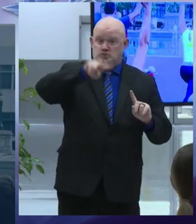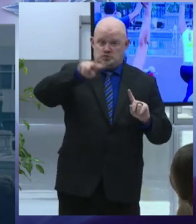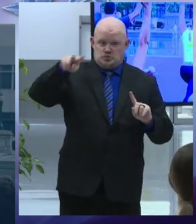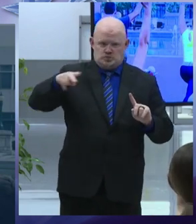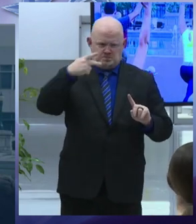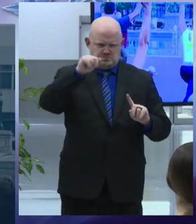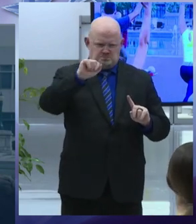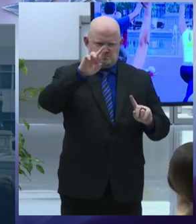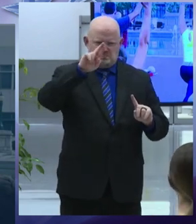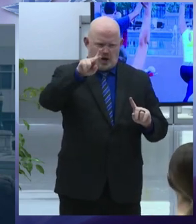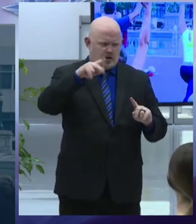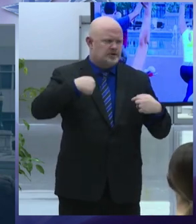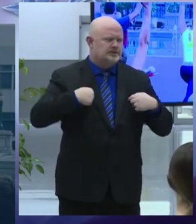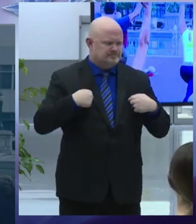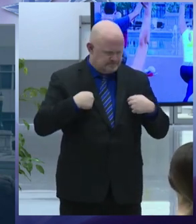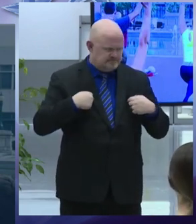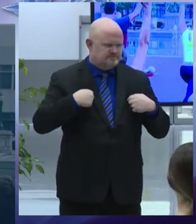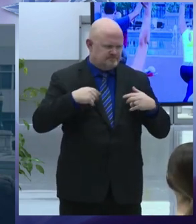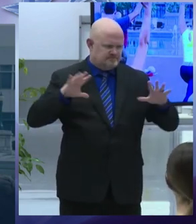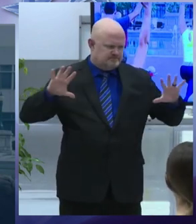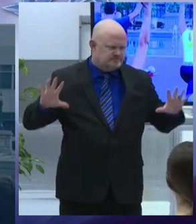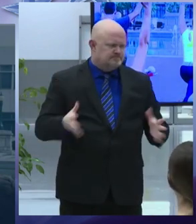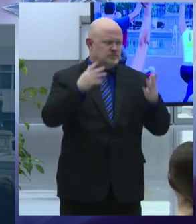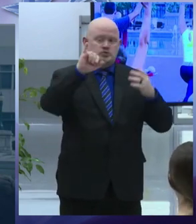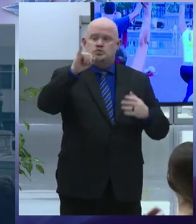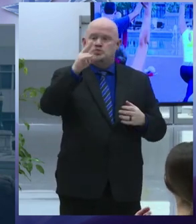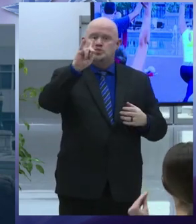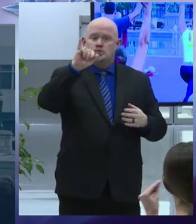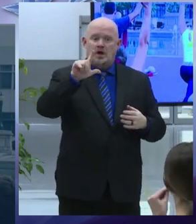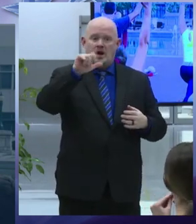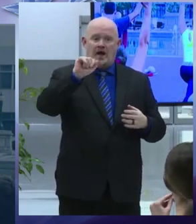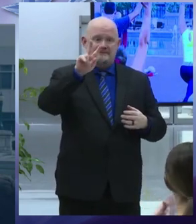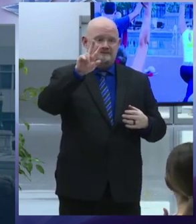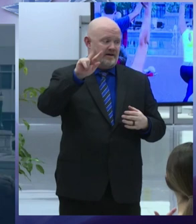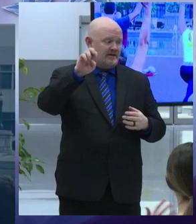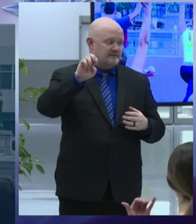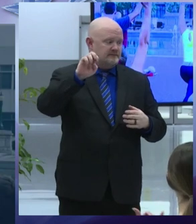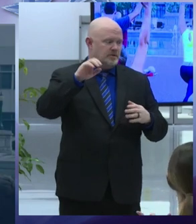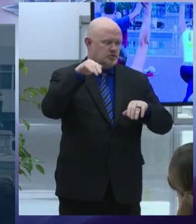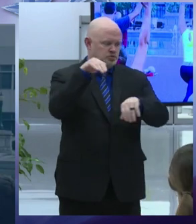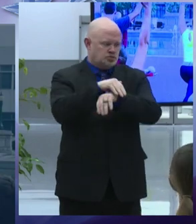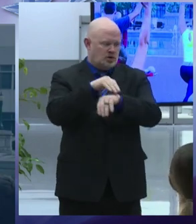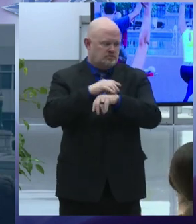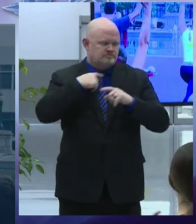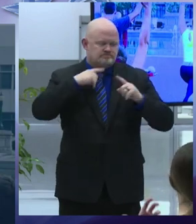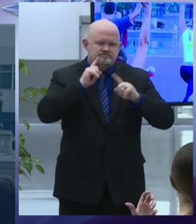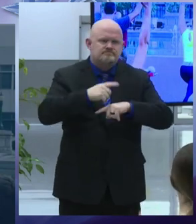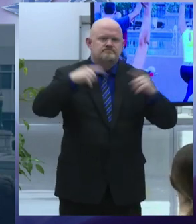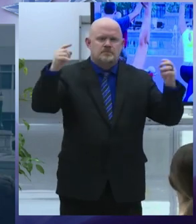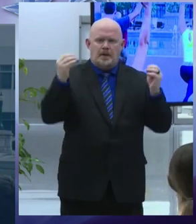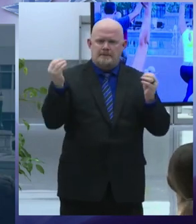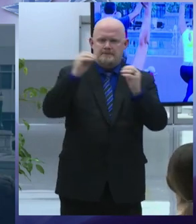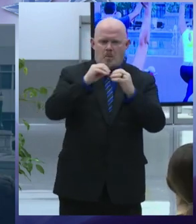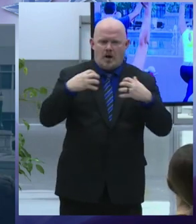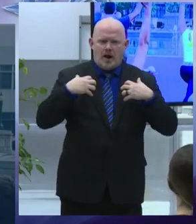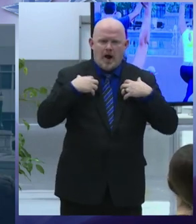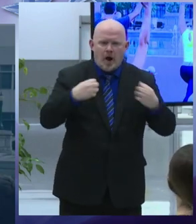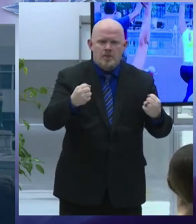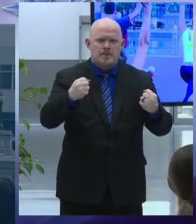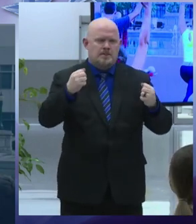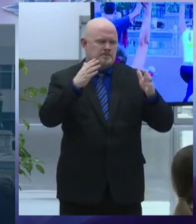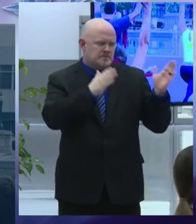tonight i am announcing the creation of three new bureaus in our parks department that recognize the critical roles that parks play in our lives